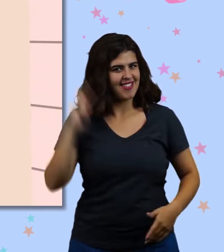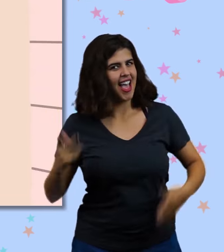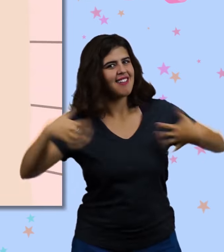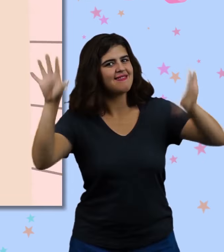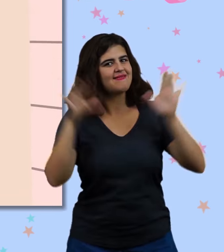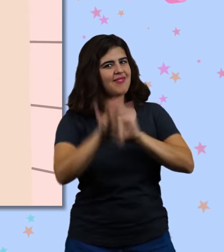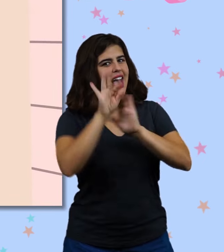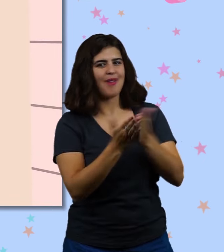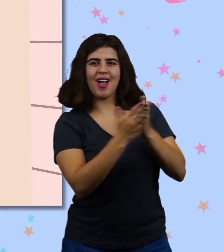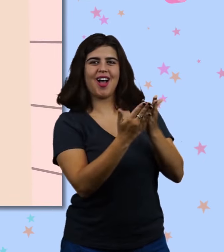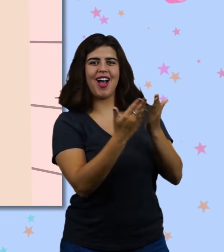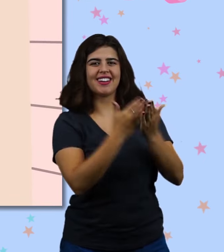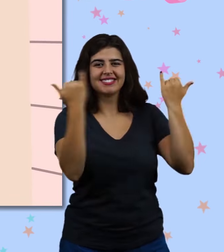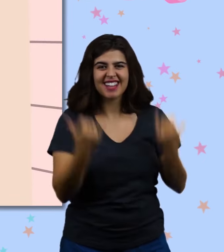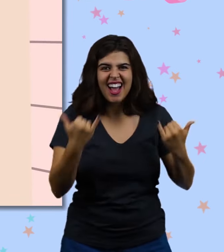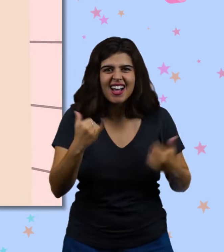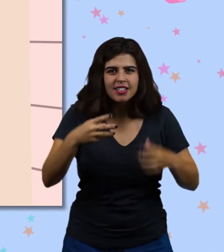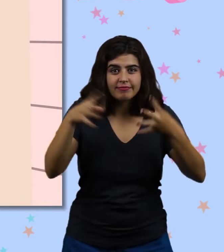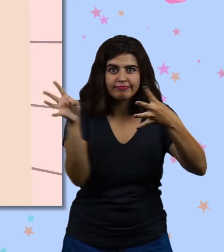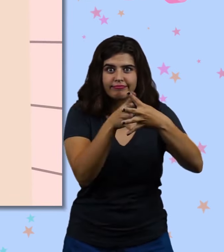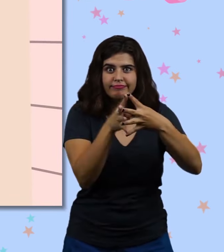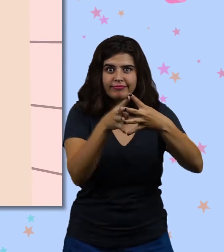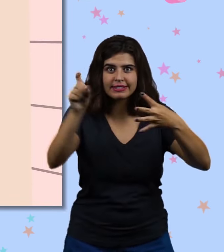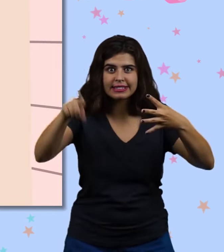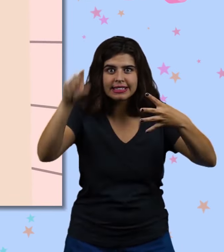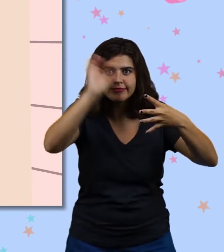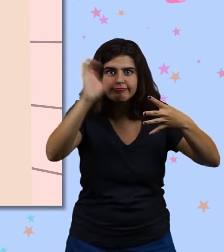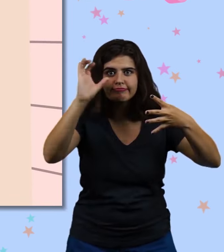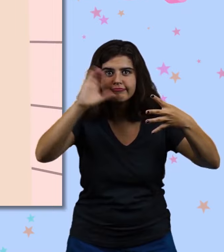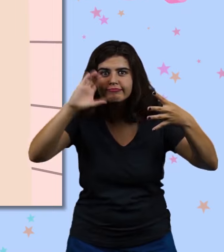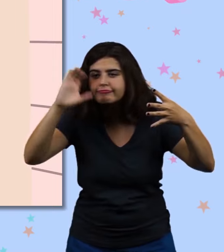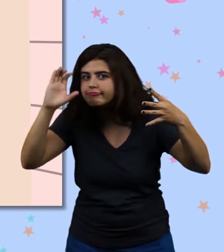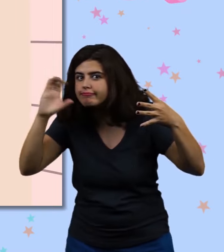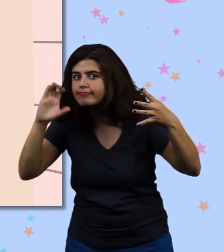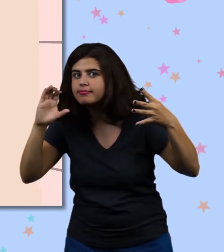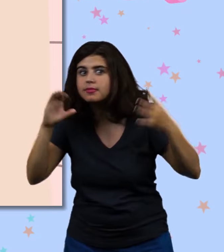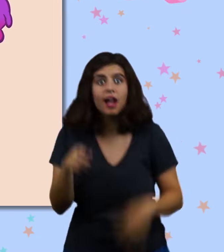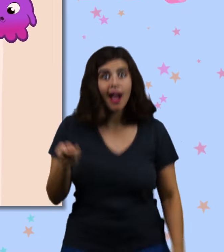All right, Phoebe, we already have a notebook. Now we only have four things left to find.